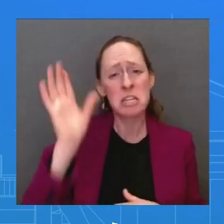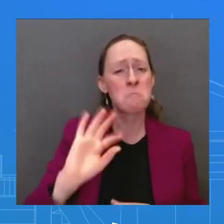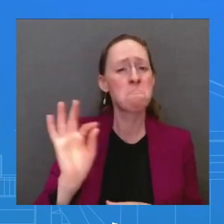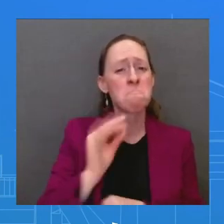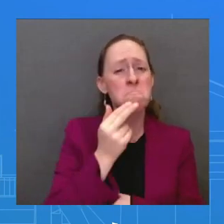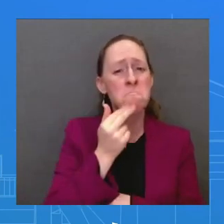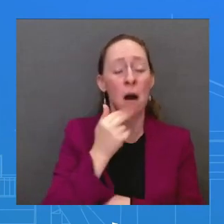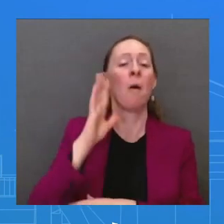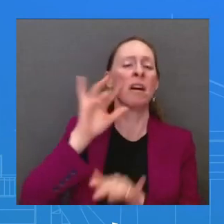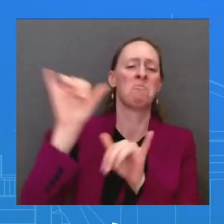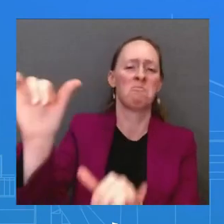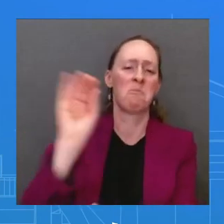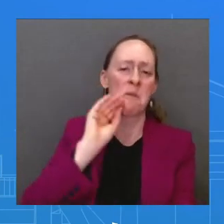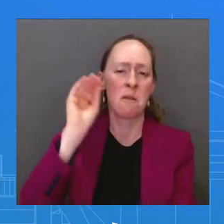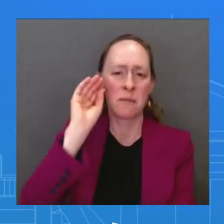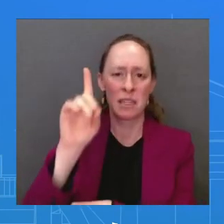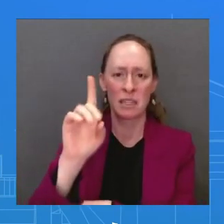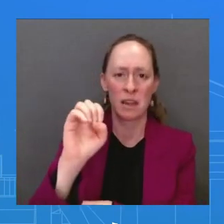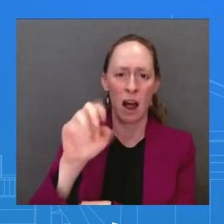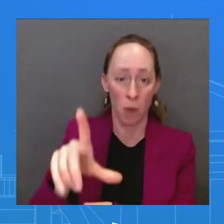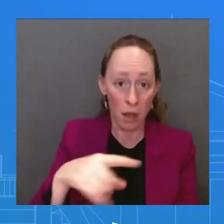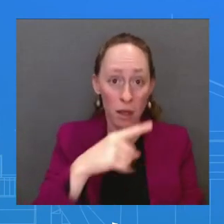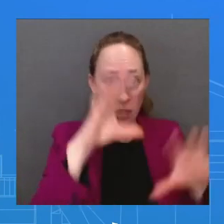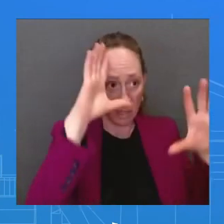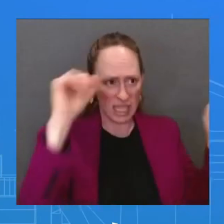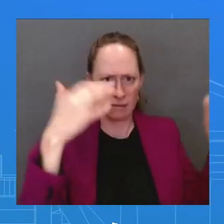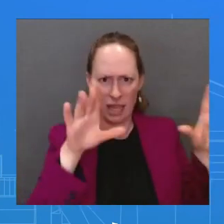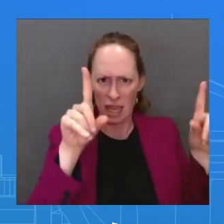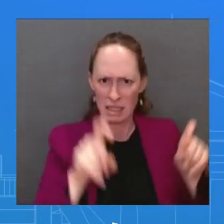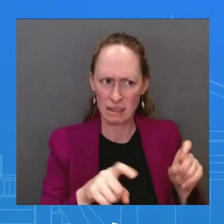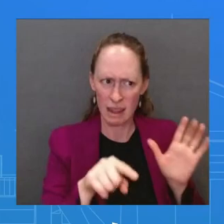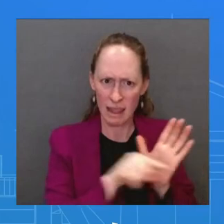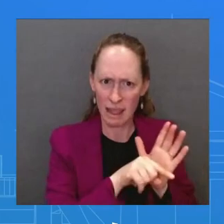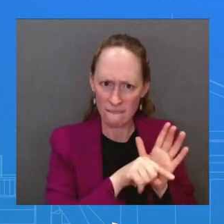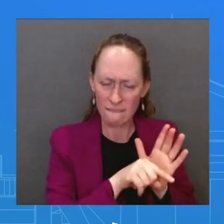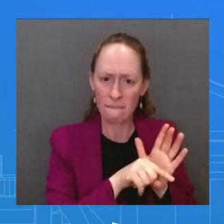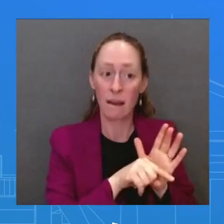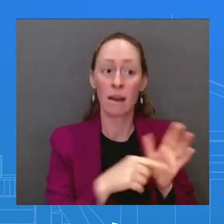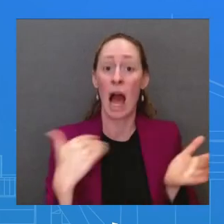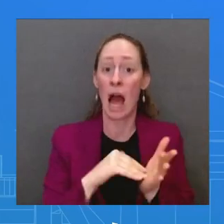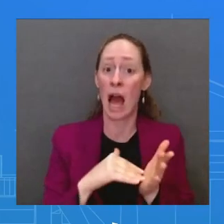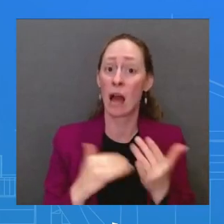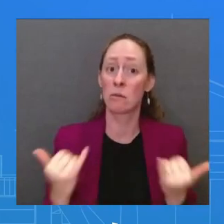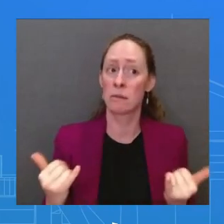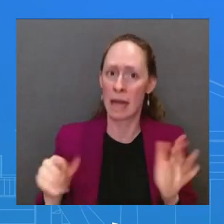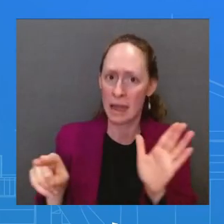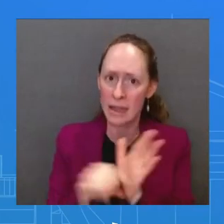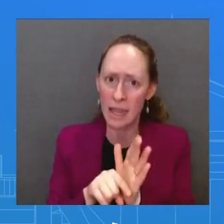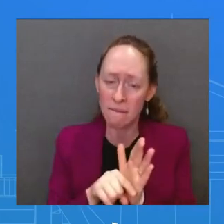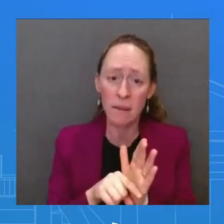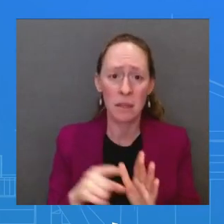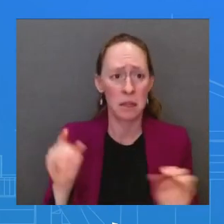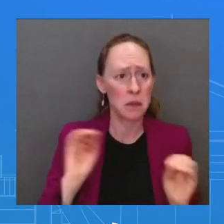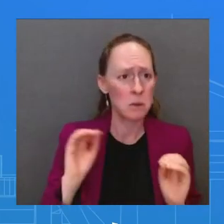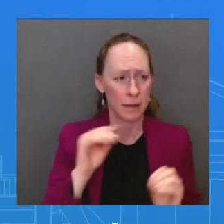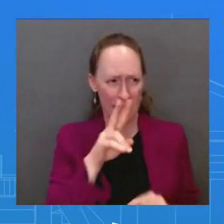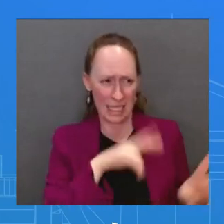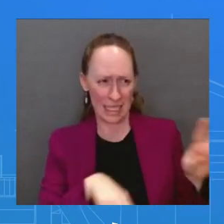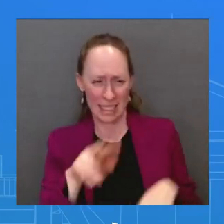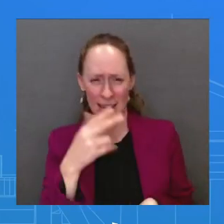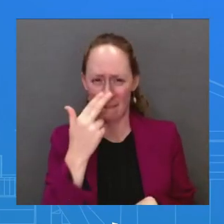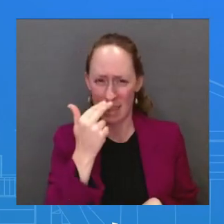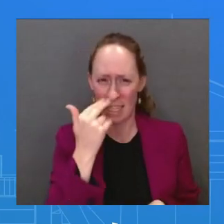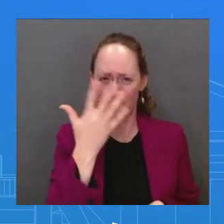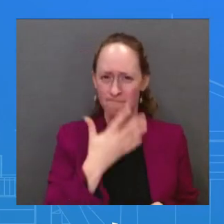negative again today. He's not experiencing any symptoms. As far as the steps he is taking, since the President